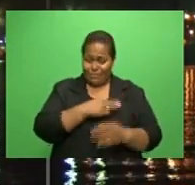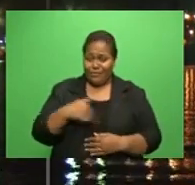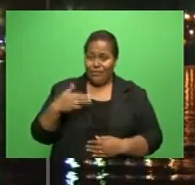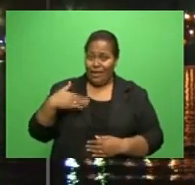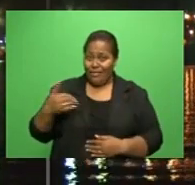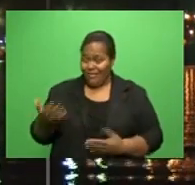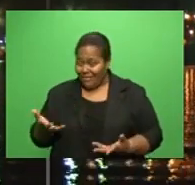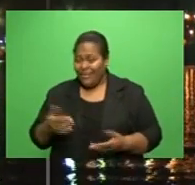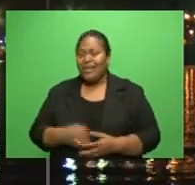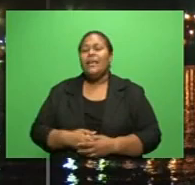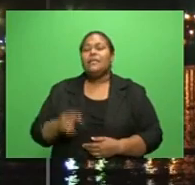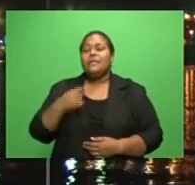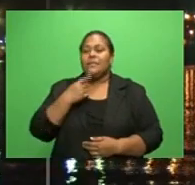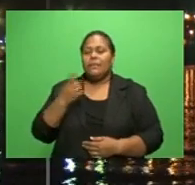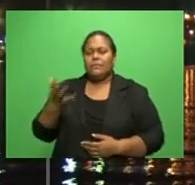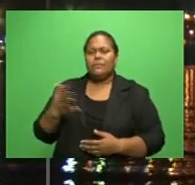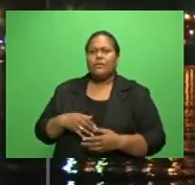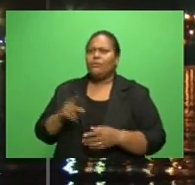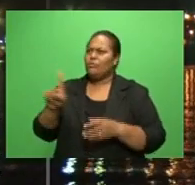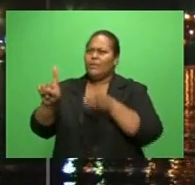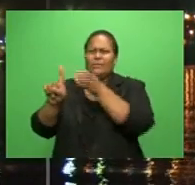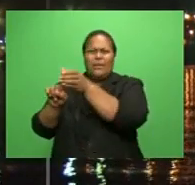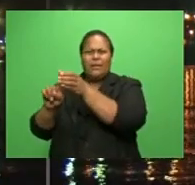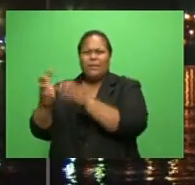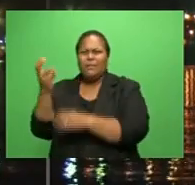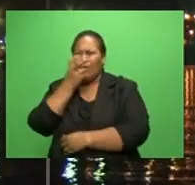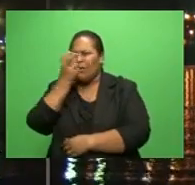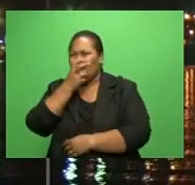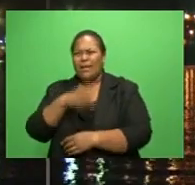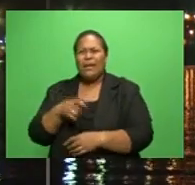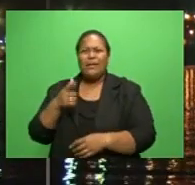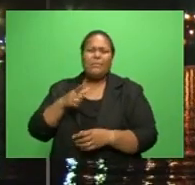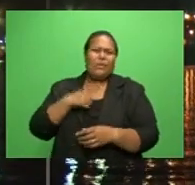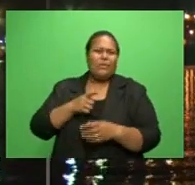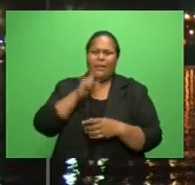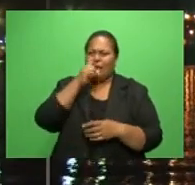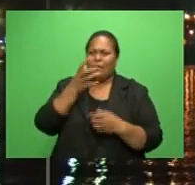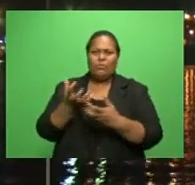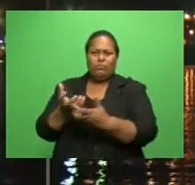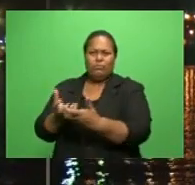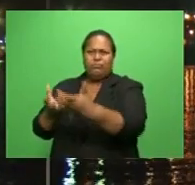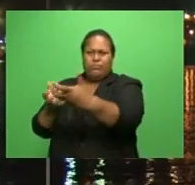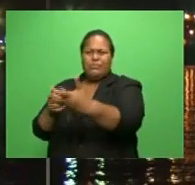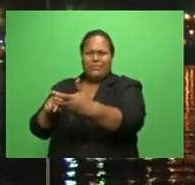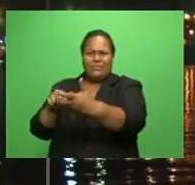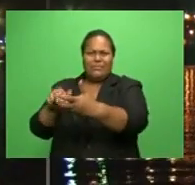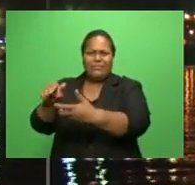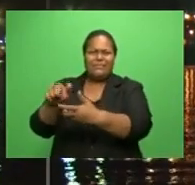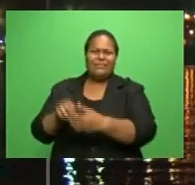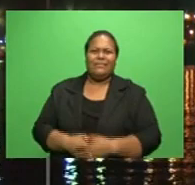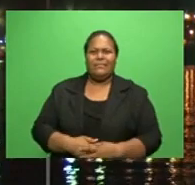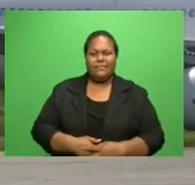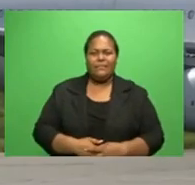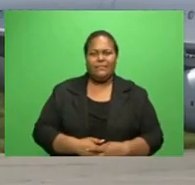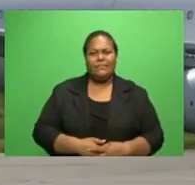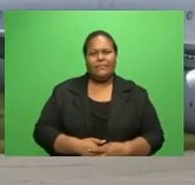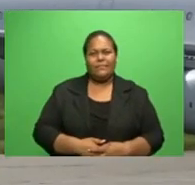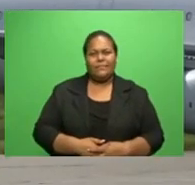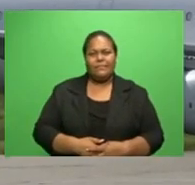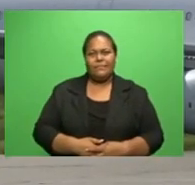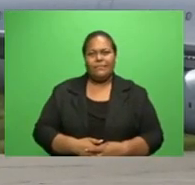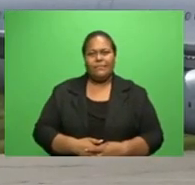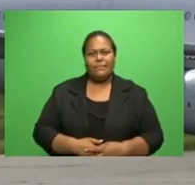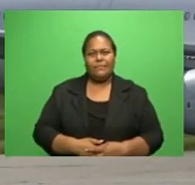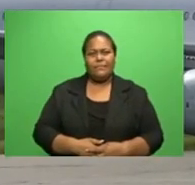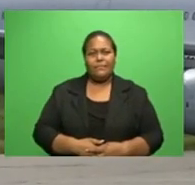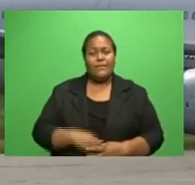as their main facility will be on how far they want to spread their resources. Kelly Valvalla reports. Fijians